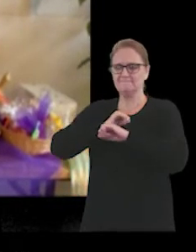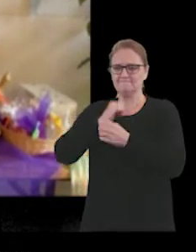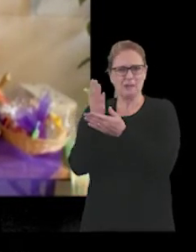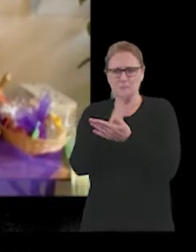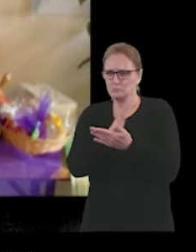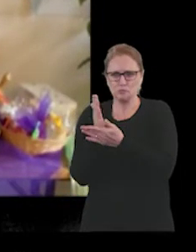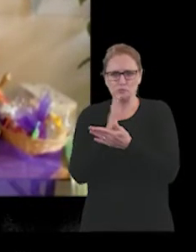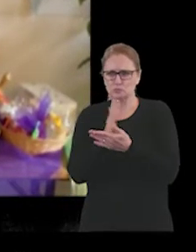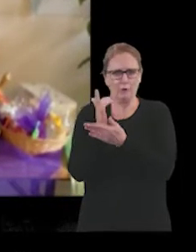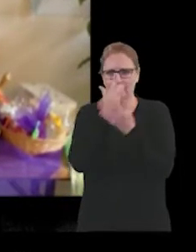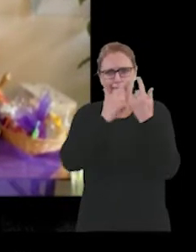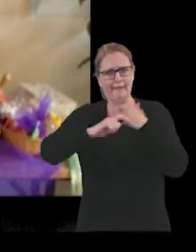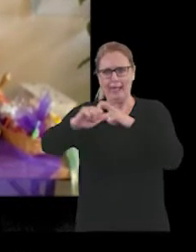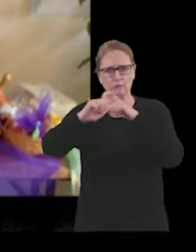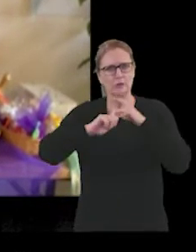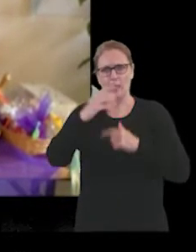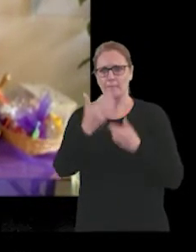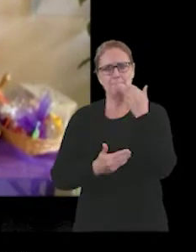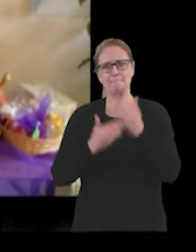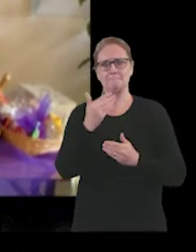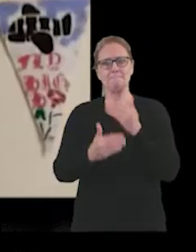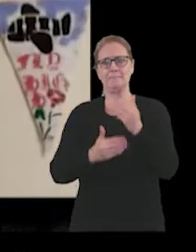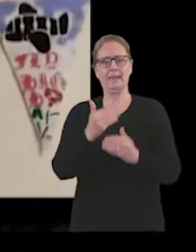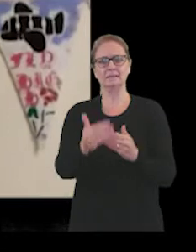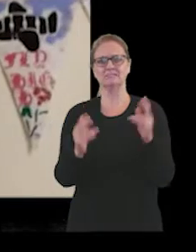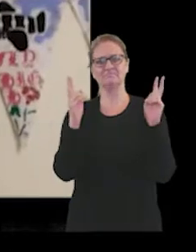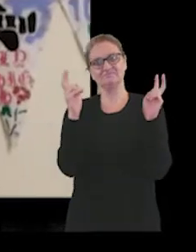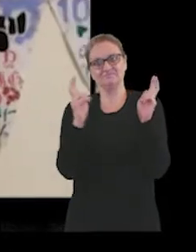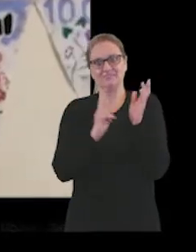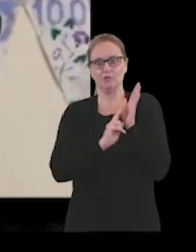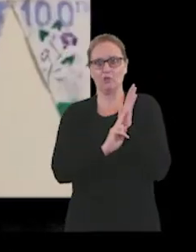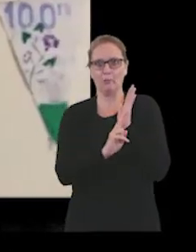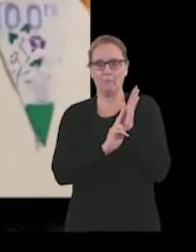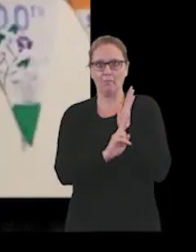not sure I can keep up with this new normal pace.